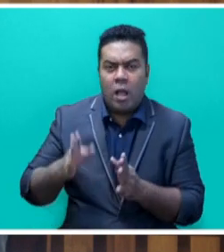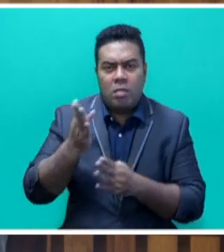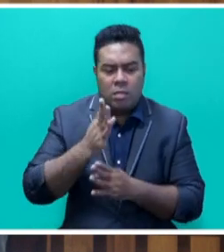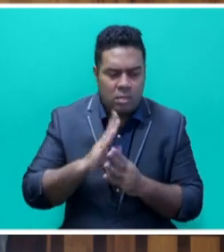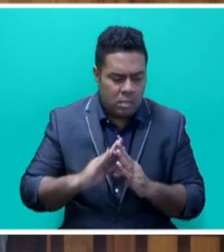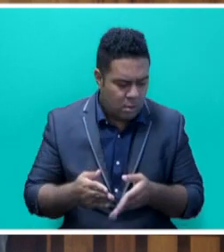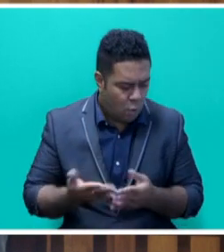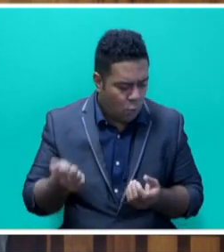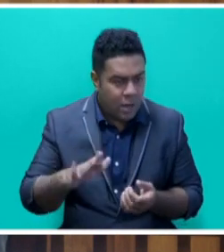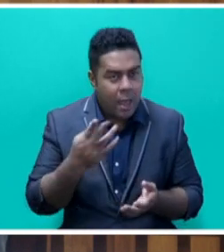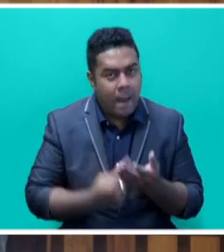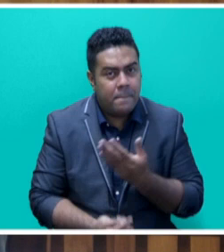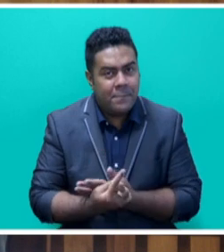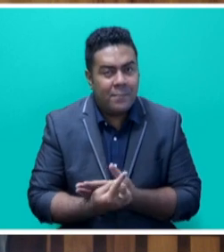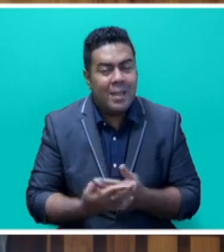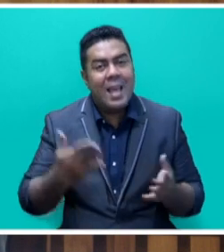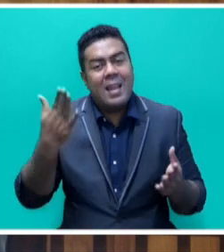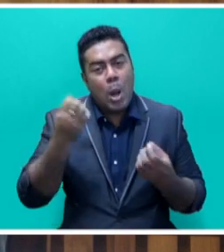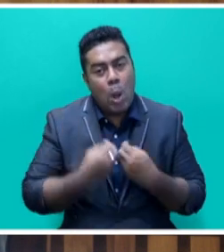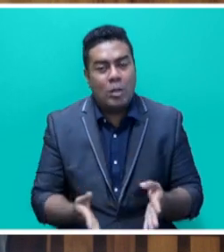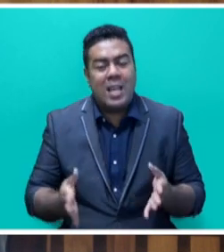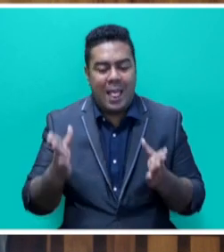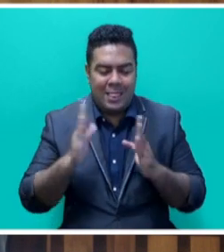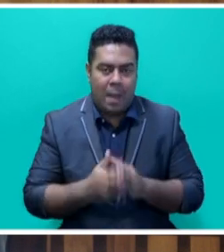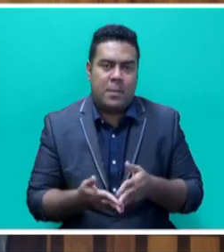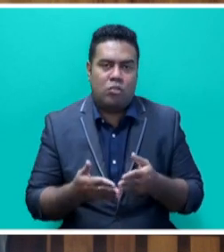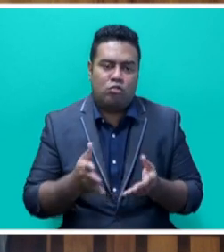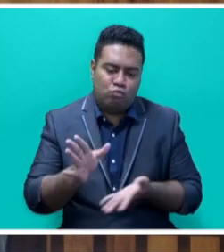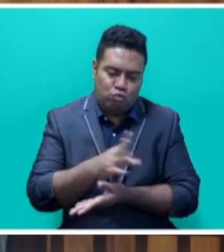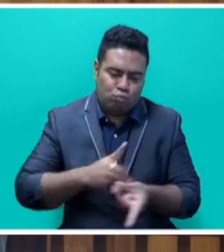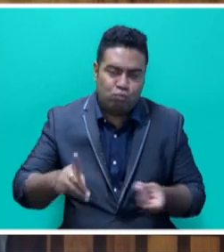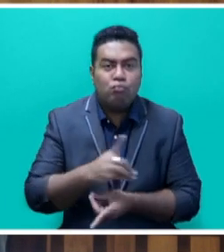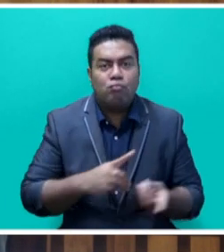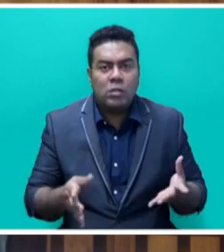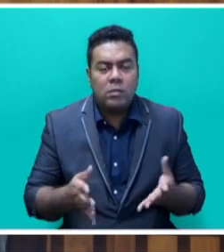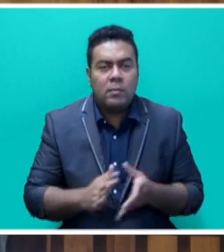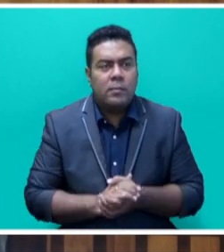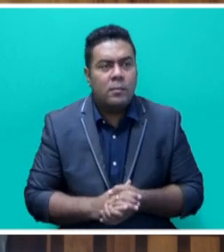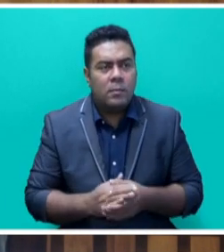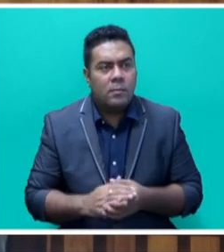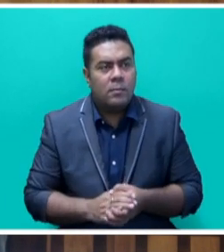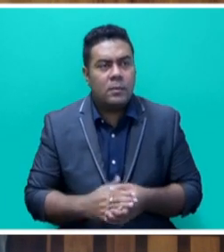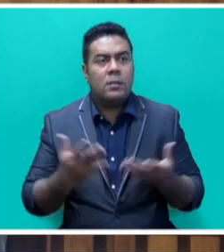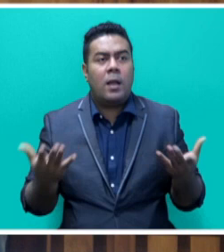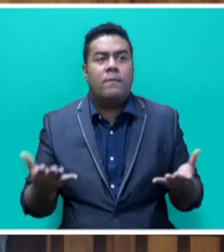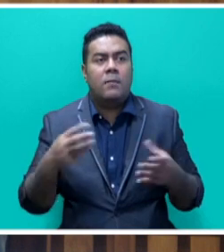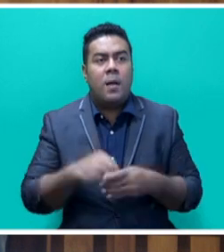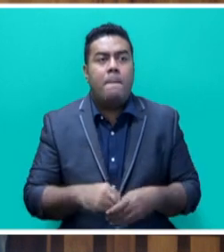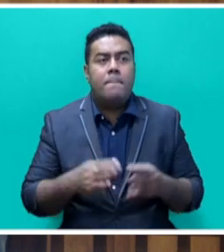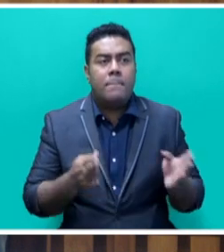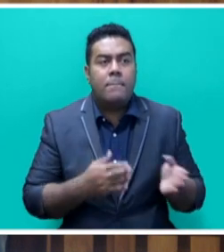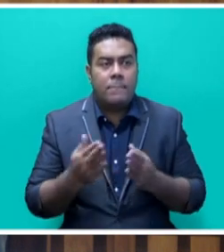known as loss and damage in the international climate arena, and it entails mobilizing resources to